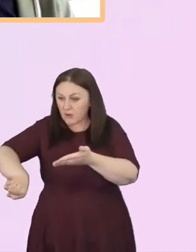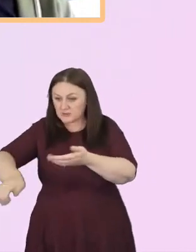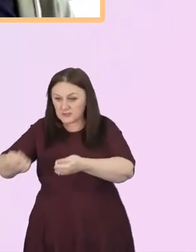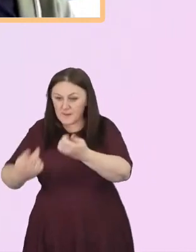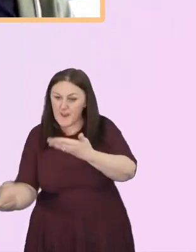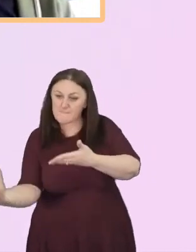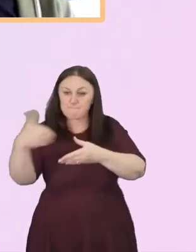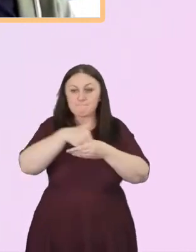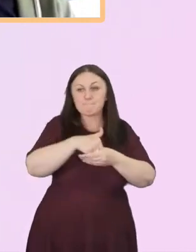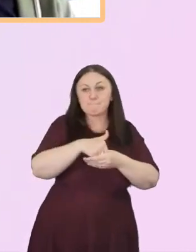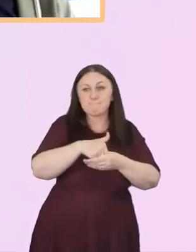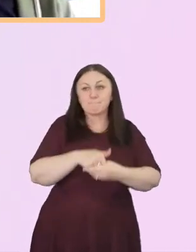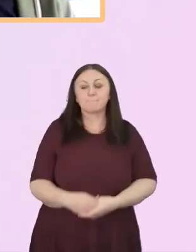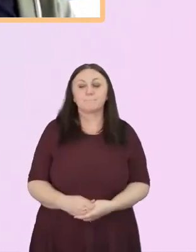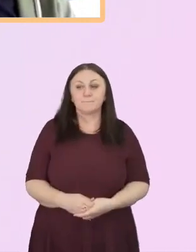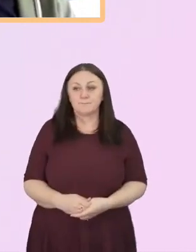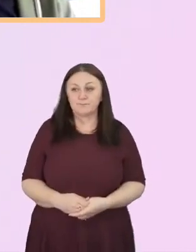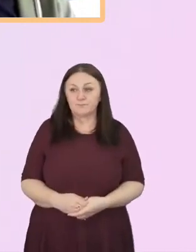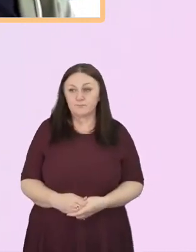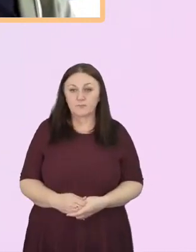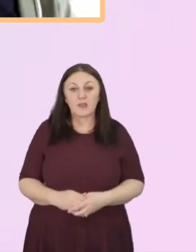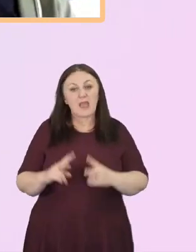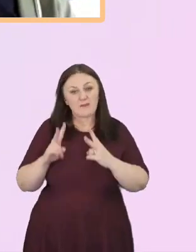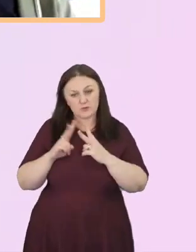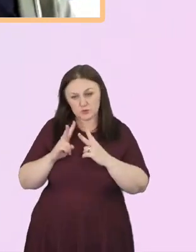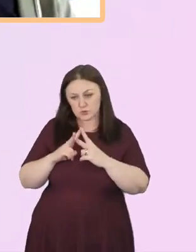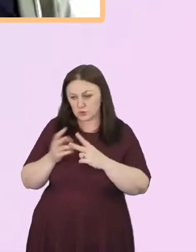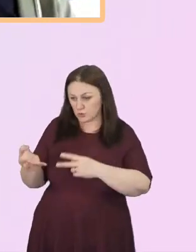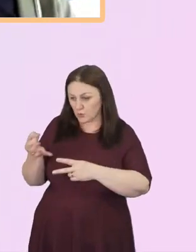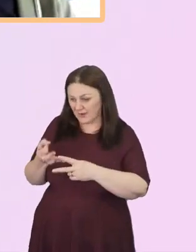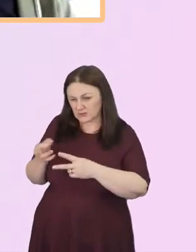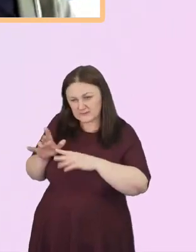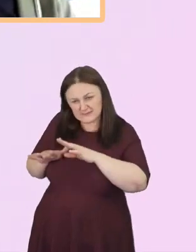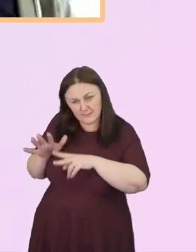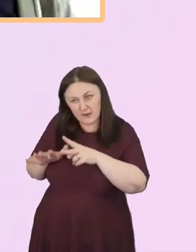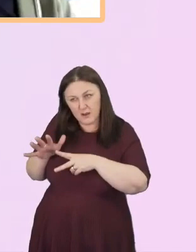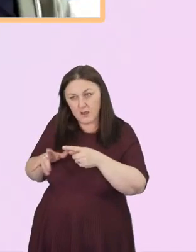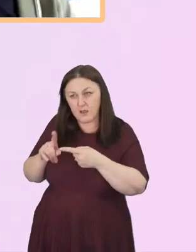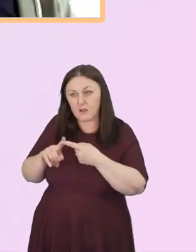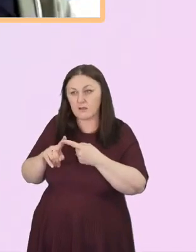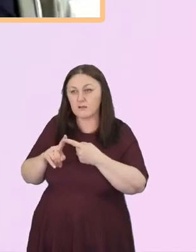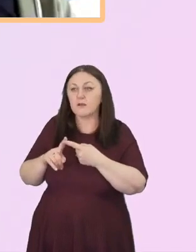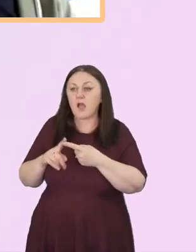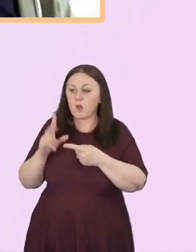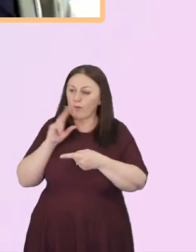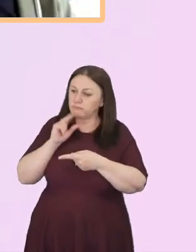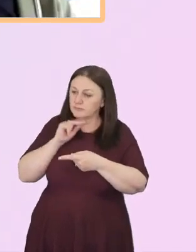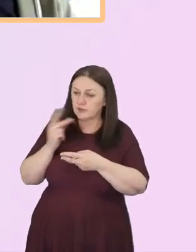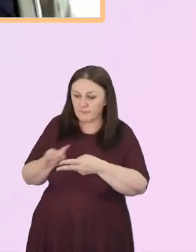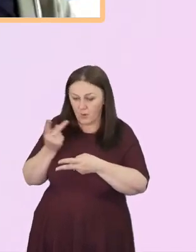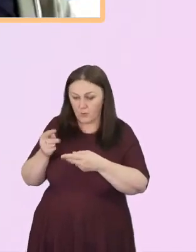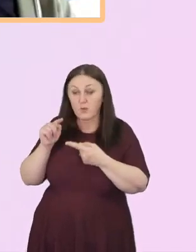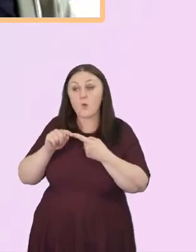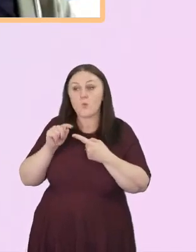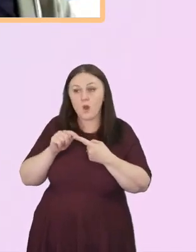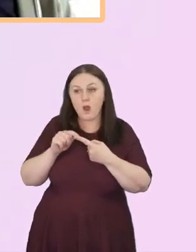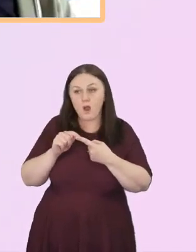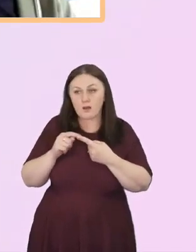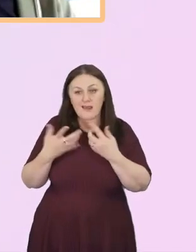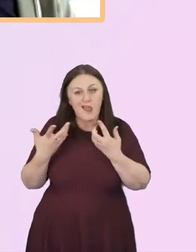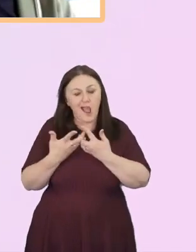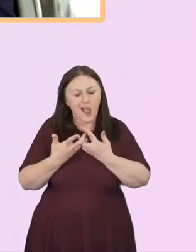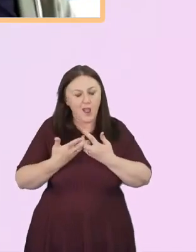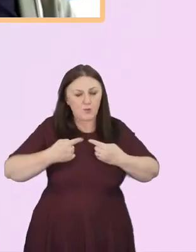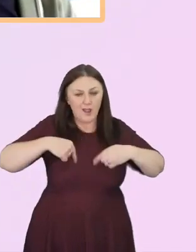So, we've got two questions that are almost the same. I'll read them both out. One is, how can eyes be opened